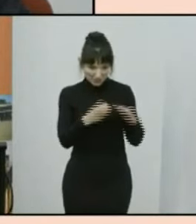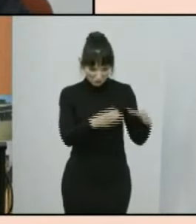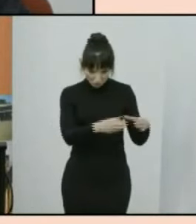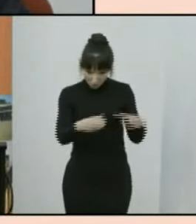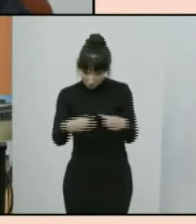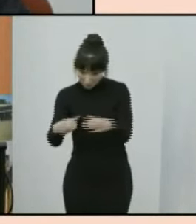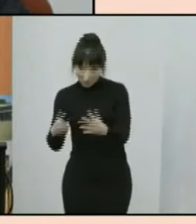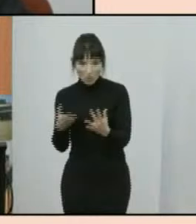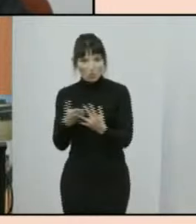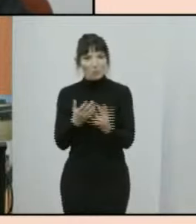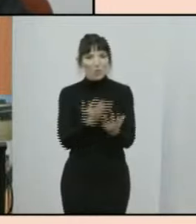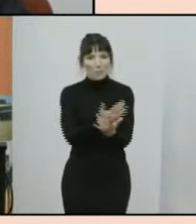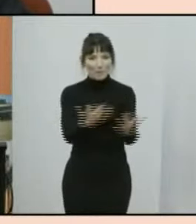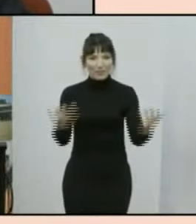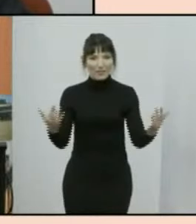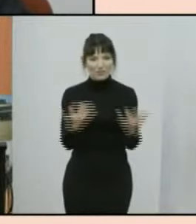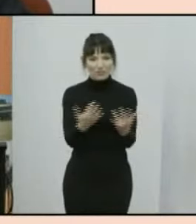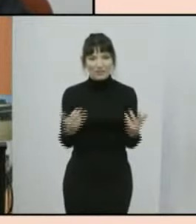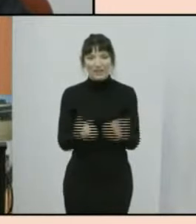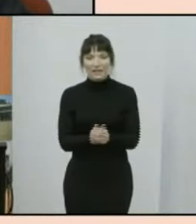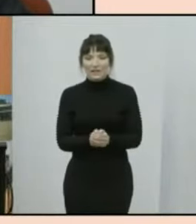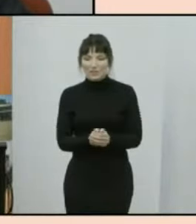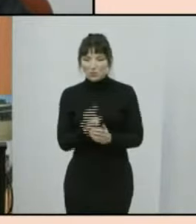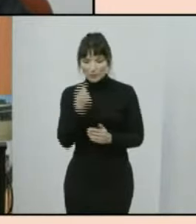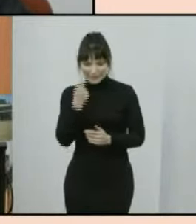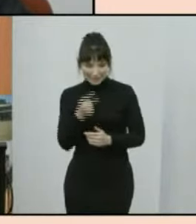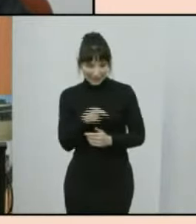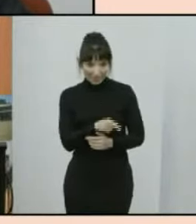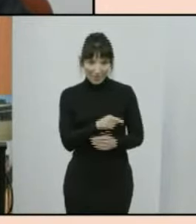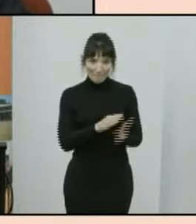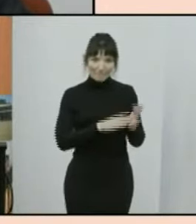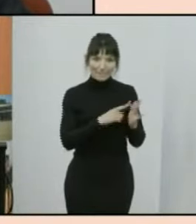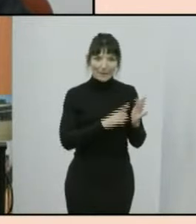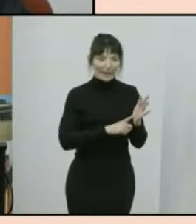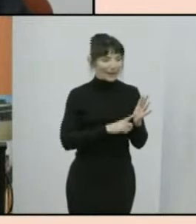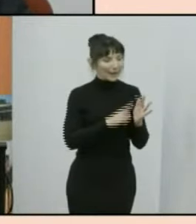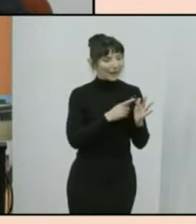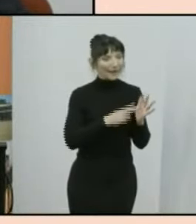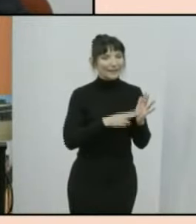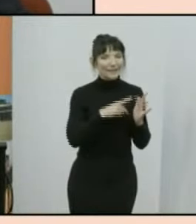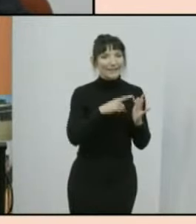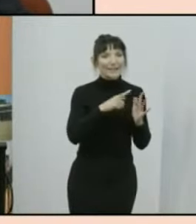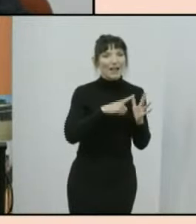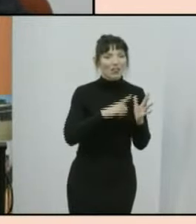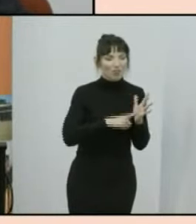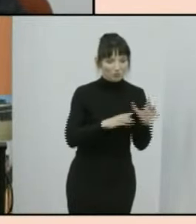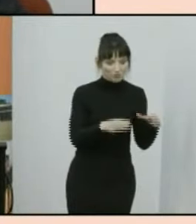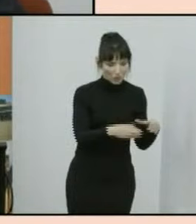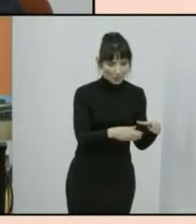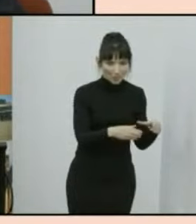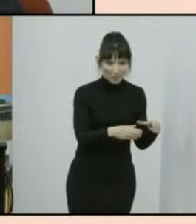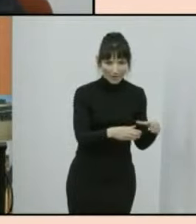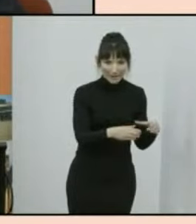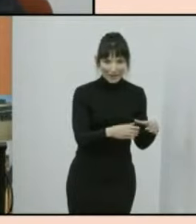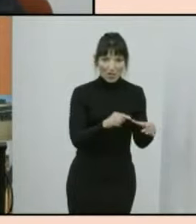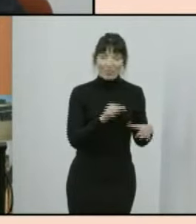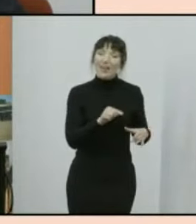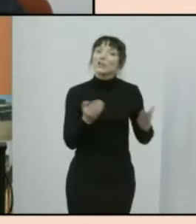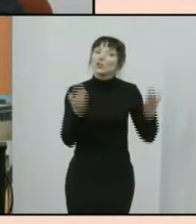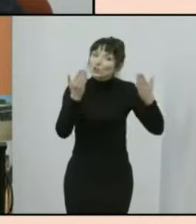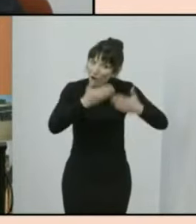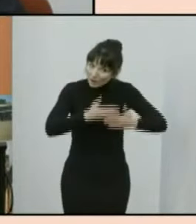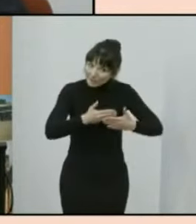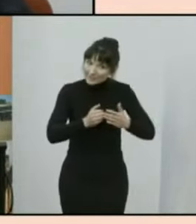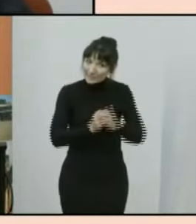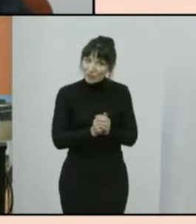and um so the the fact that the millennials are um well on census night the millennials are